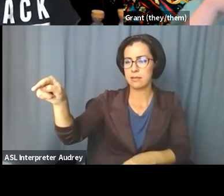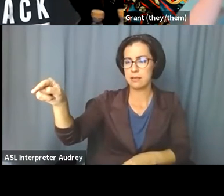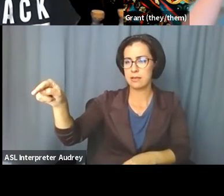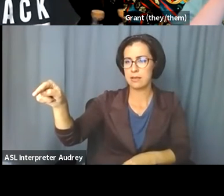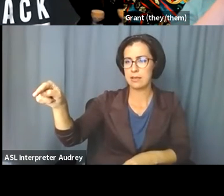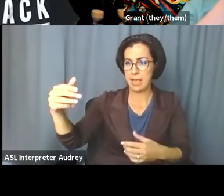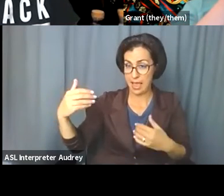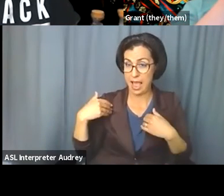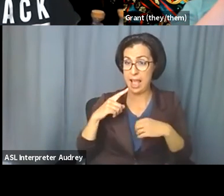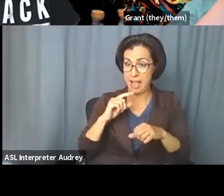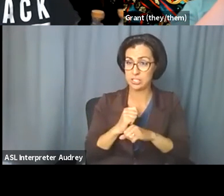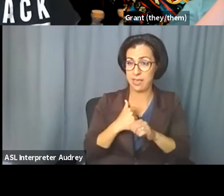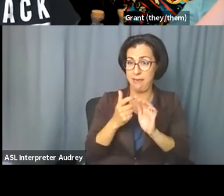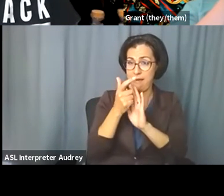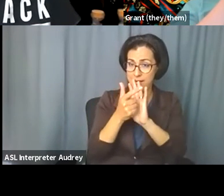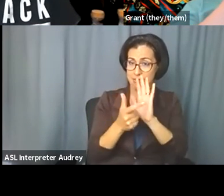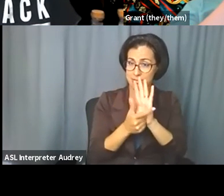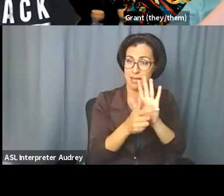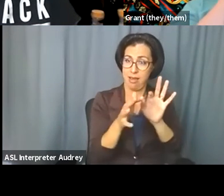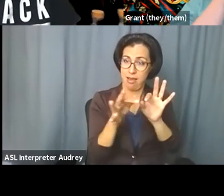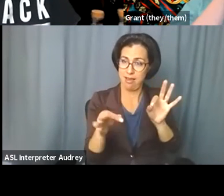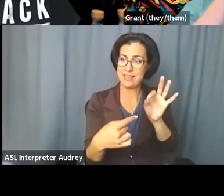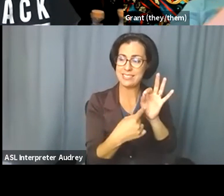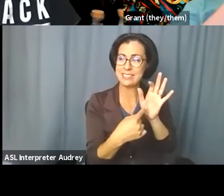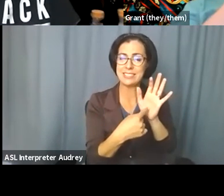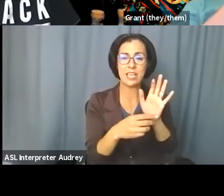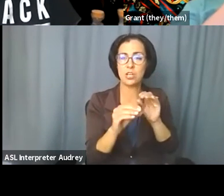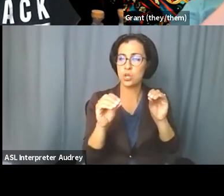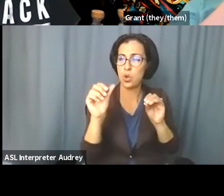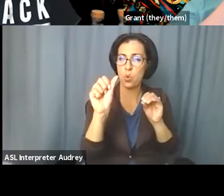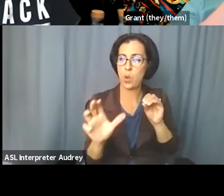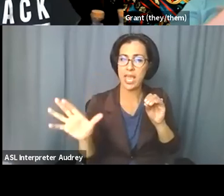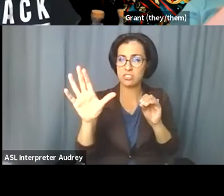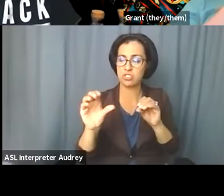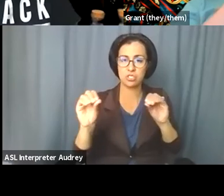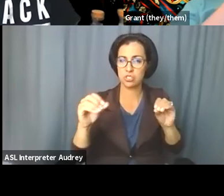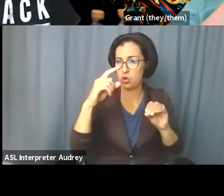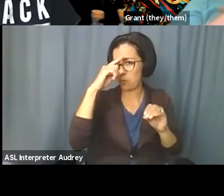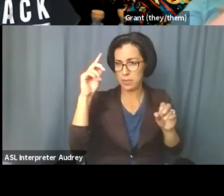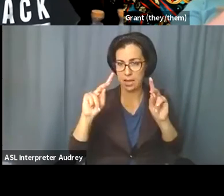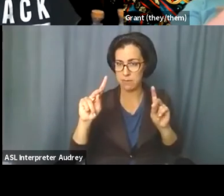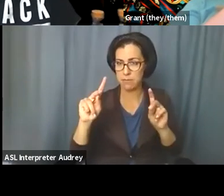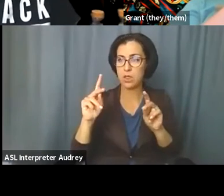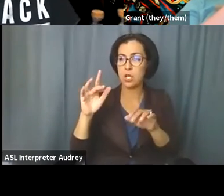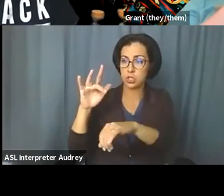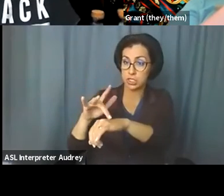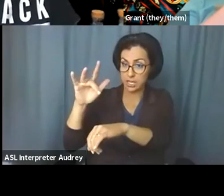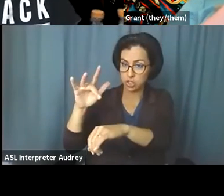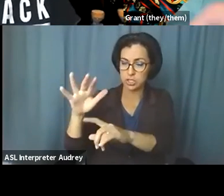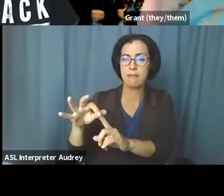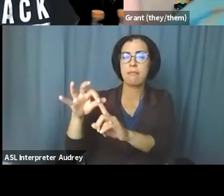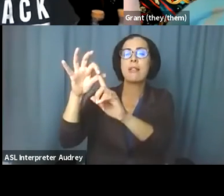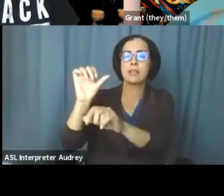code said that no, um, Asian or black folks could be there unless they were working. Um,